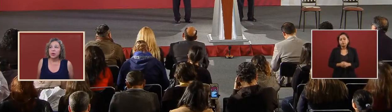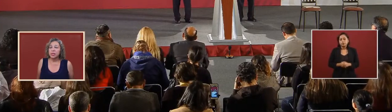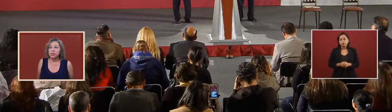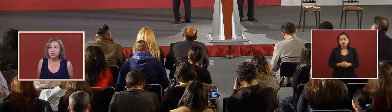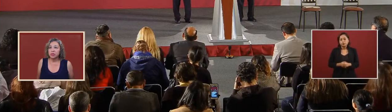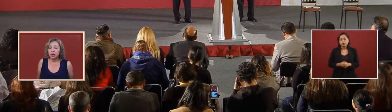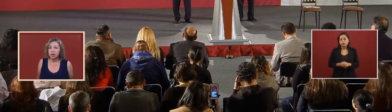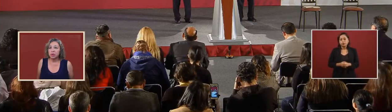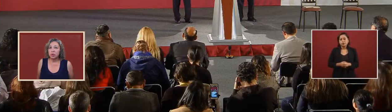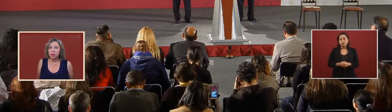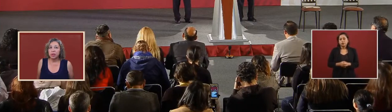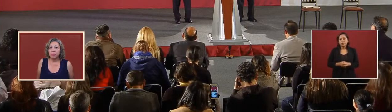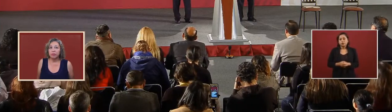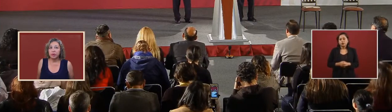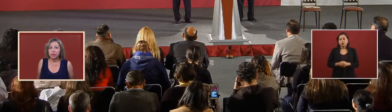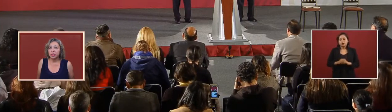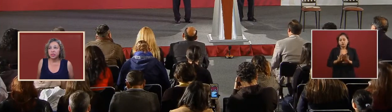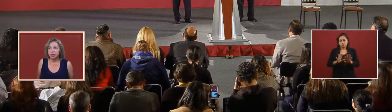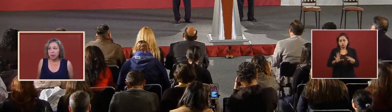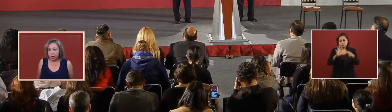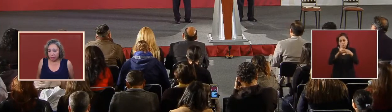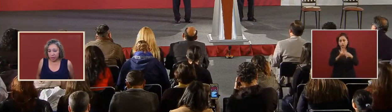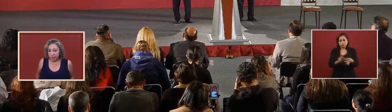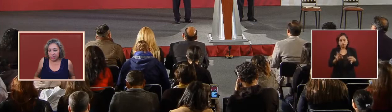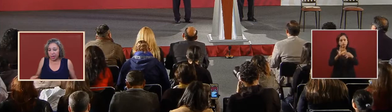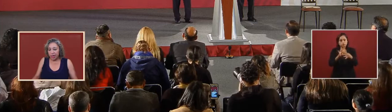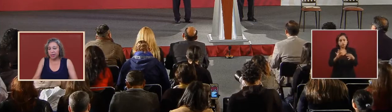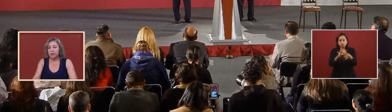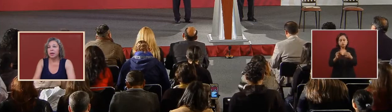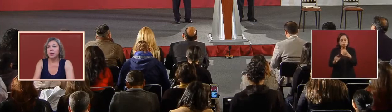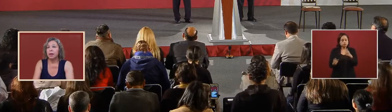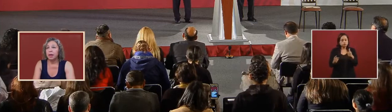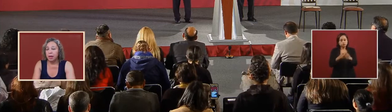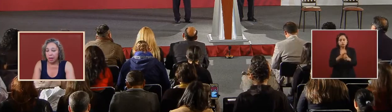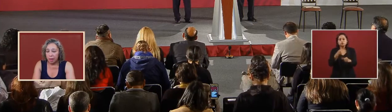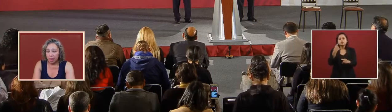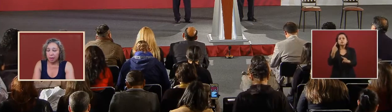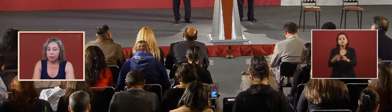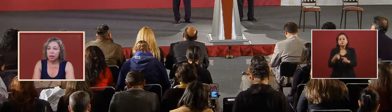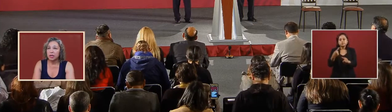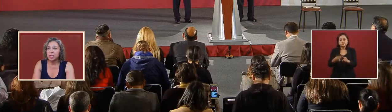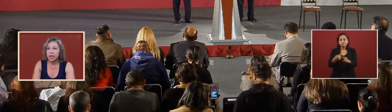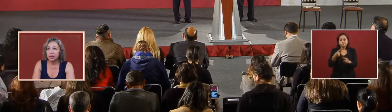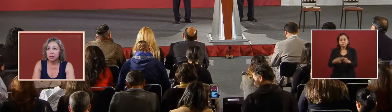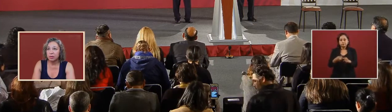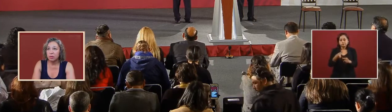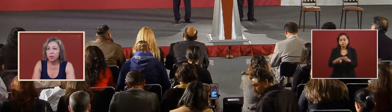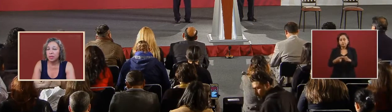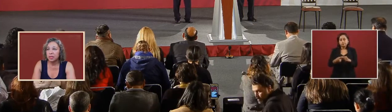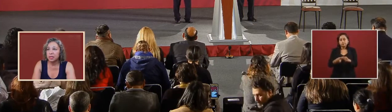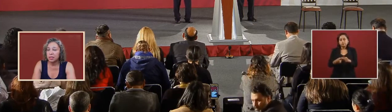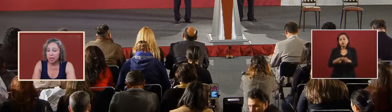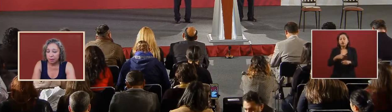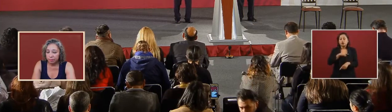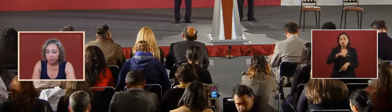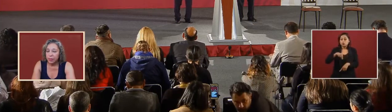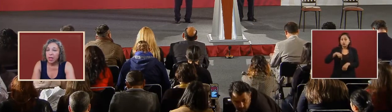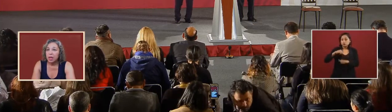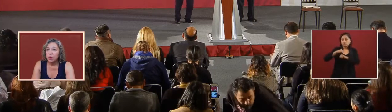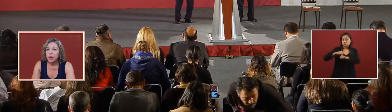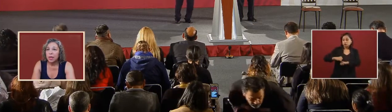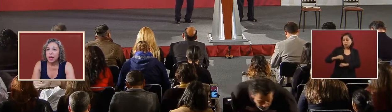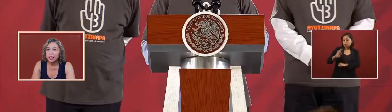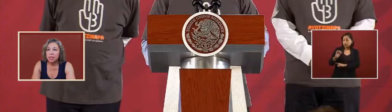we are going to start with the first person that had uh contact with this um